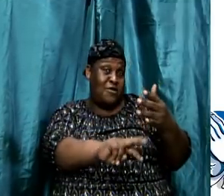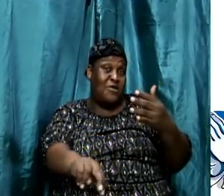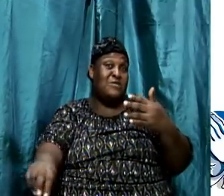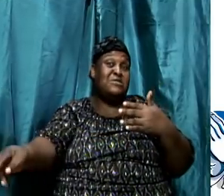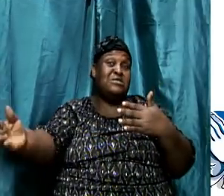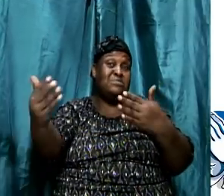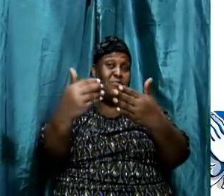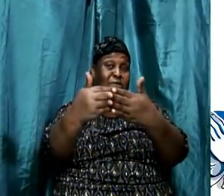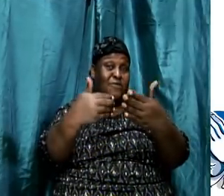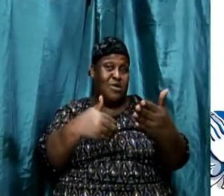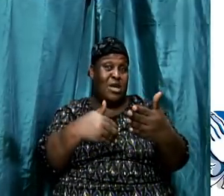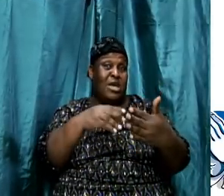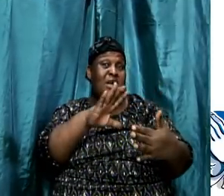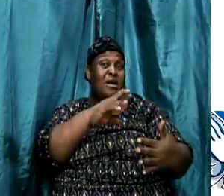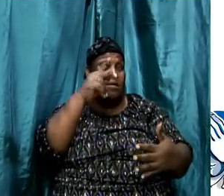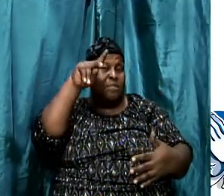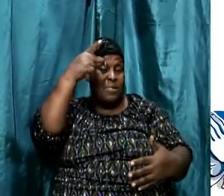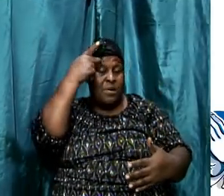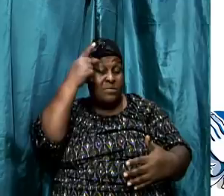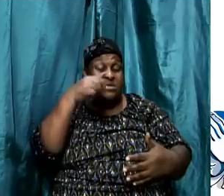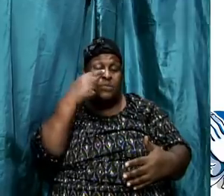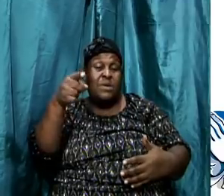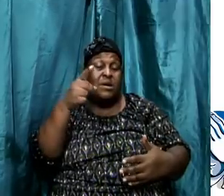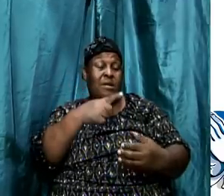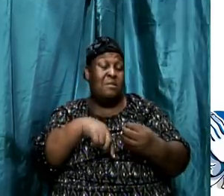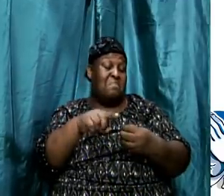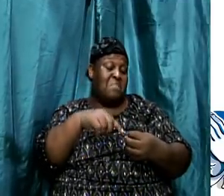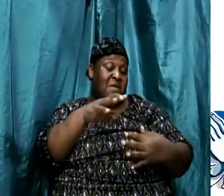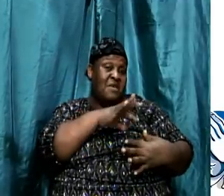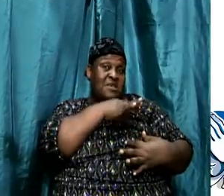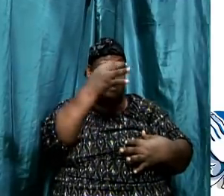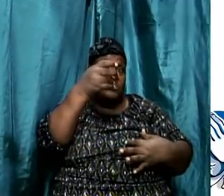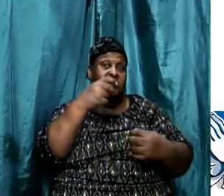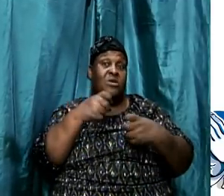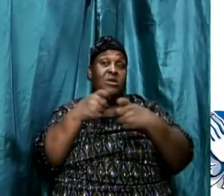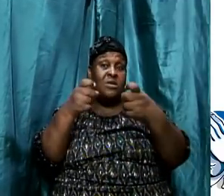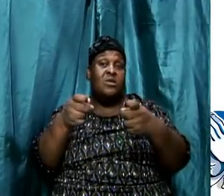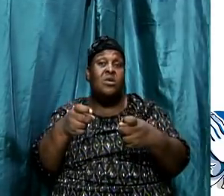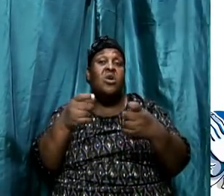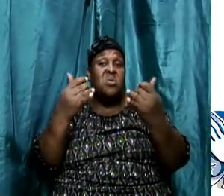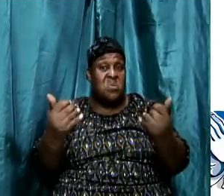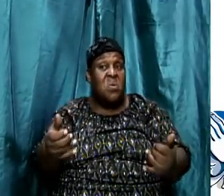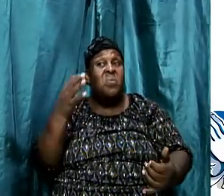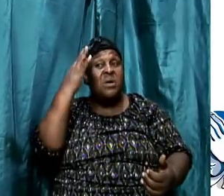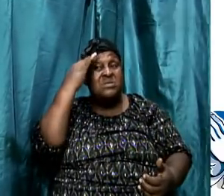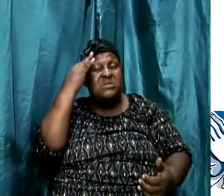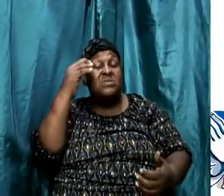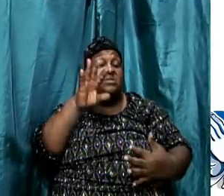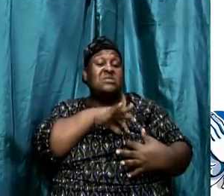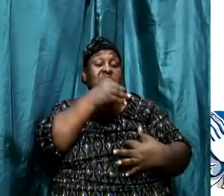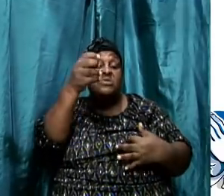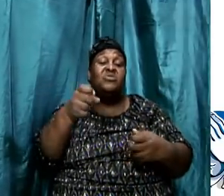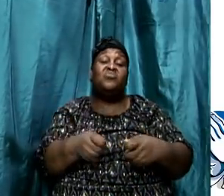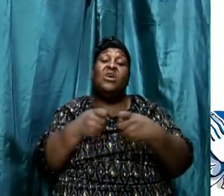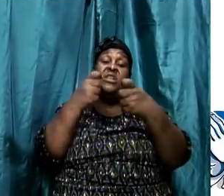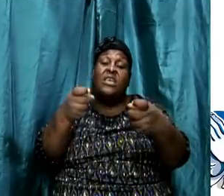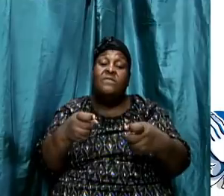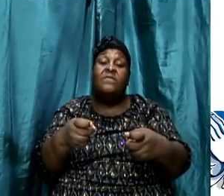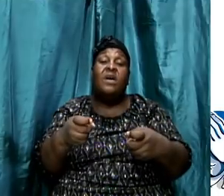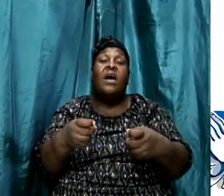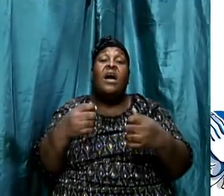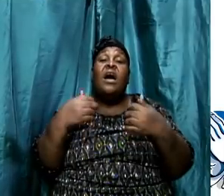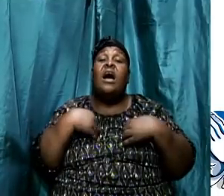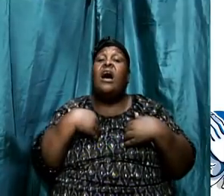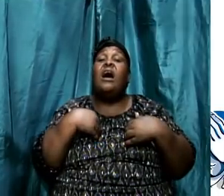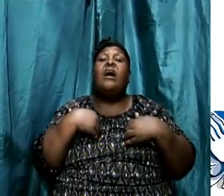gifts and he did mention that in 1 Corinthians chapter 12 verse 1. Now concerning spiritual gifts, brethren, I will not have you to